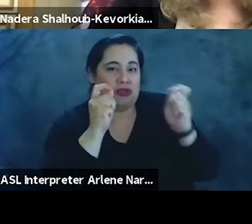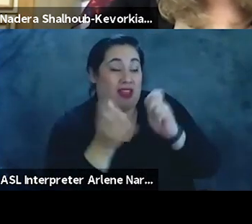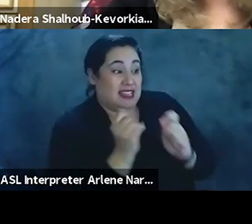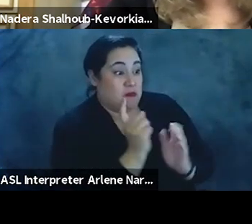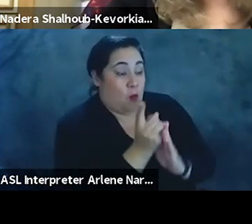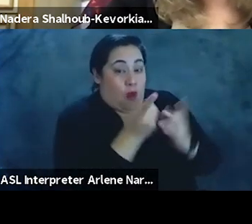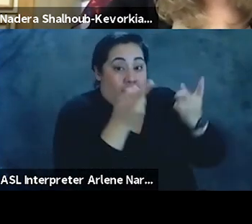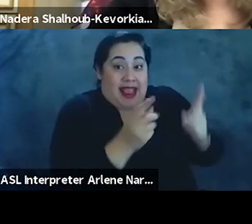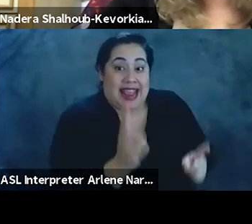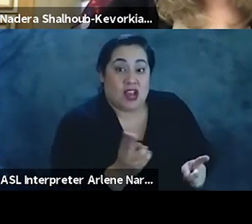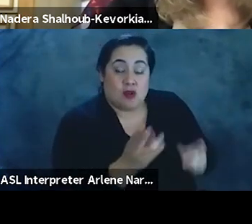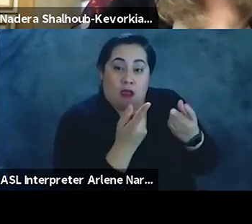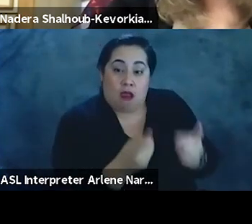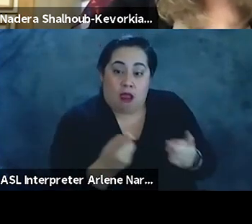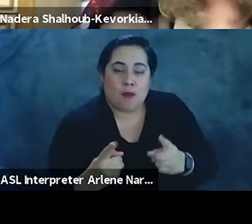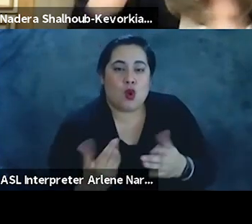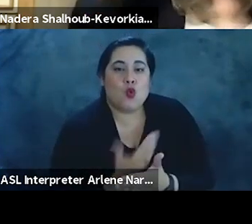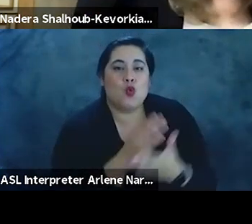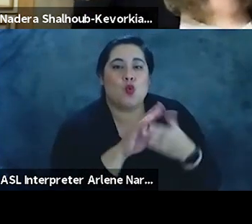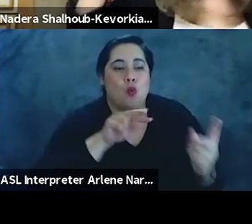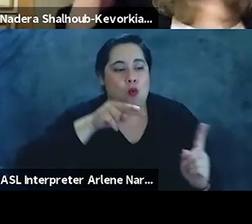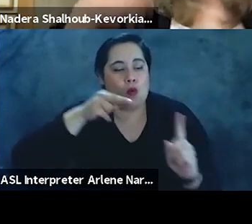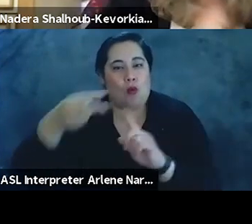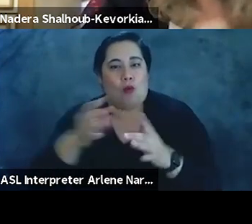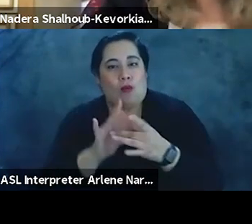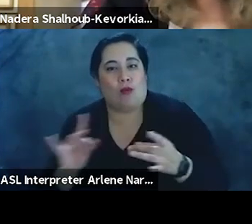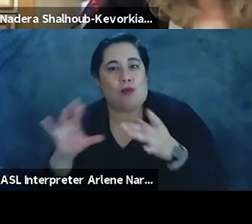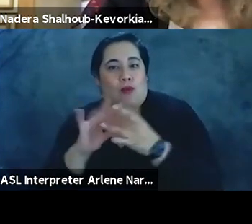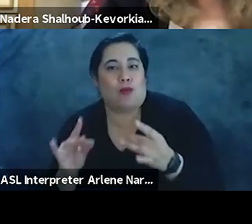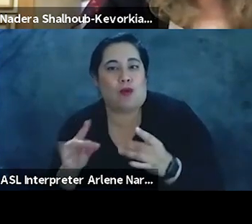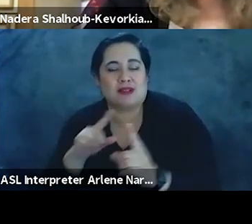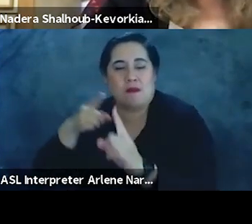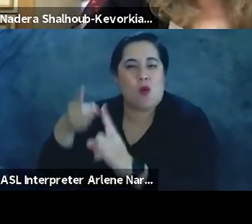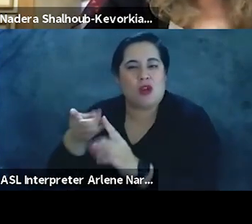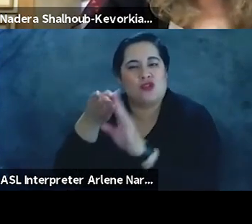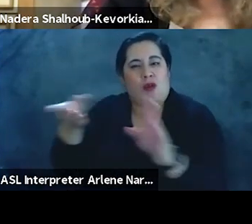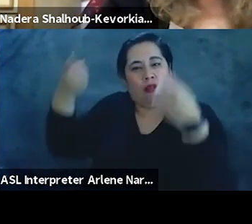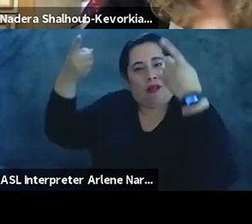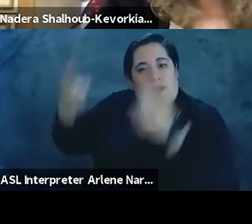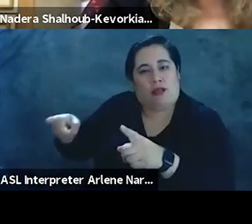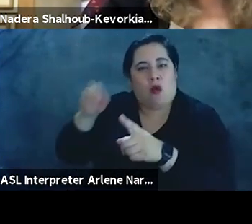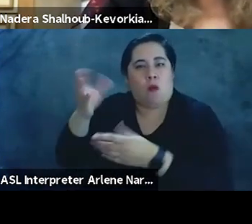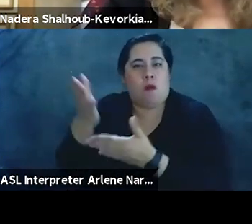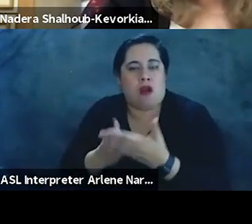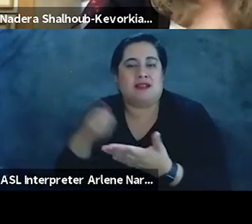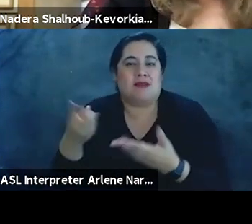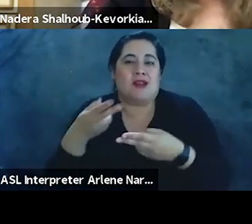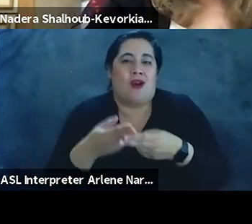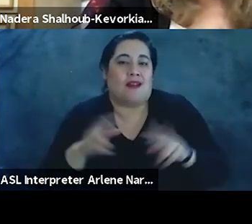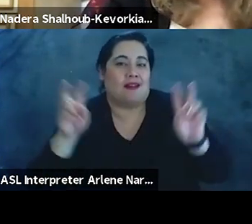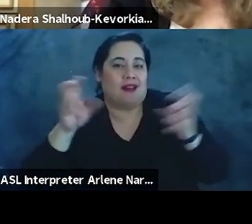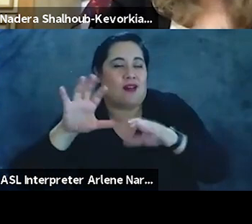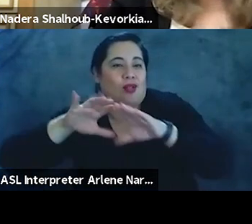history is being narrated anew, that at some point, a general consensus or a consensus on the part of something called the